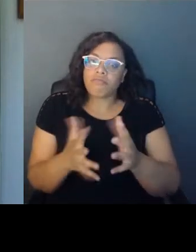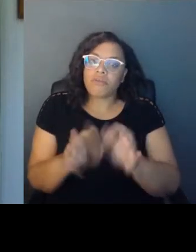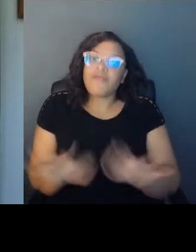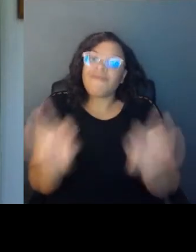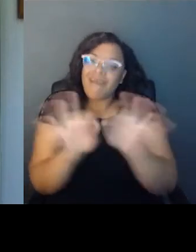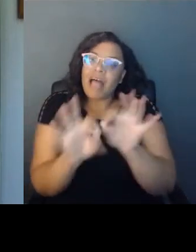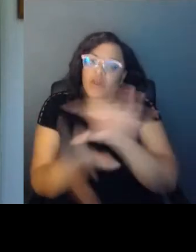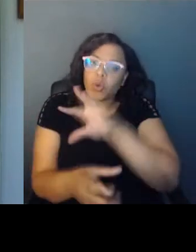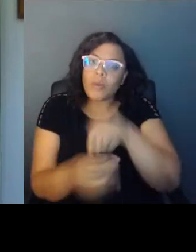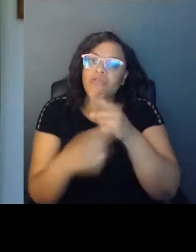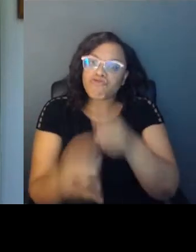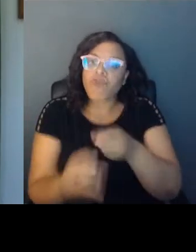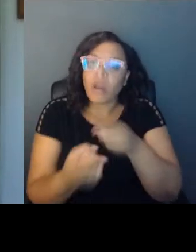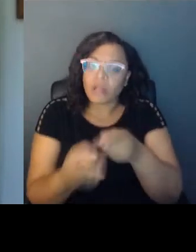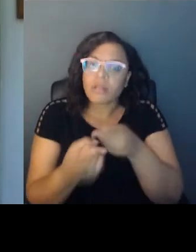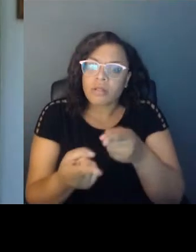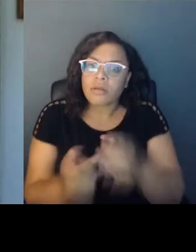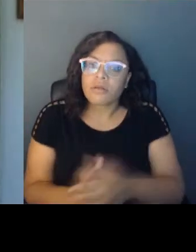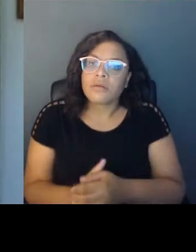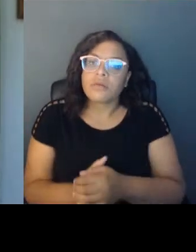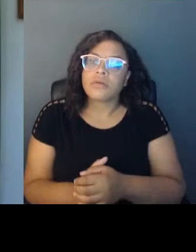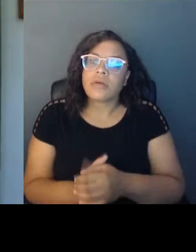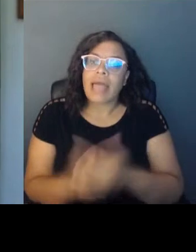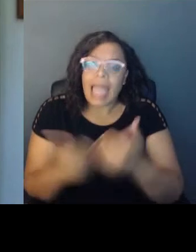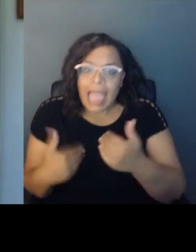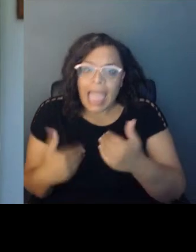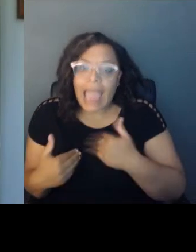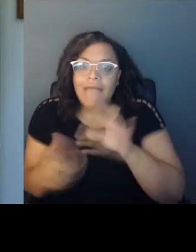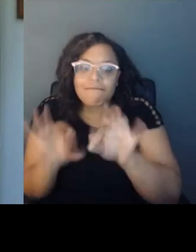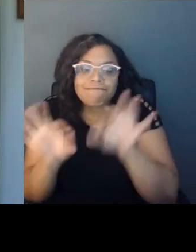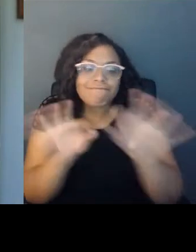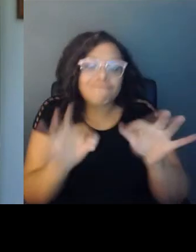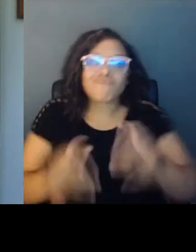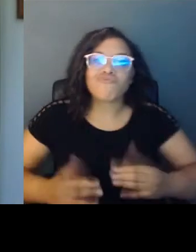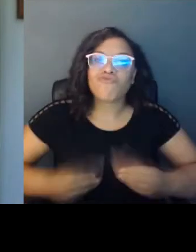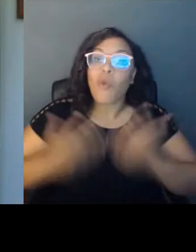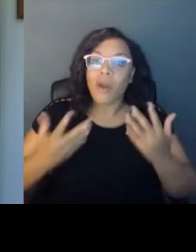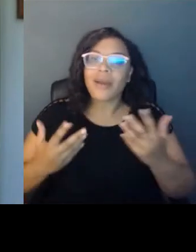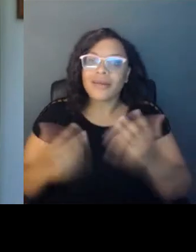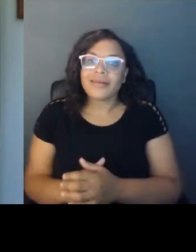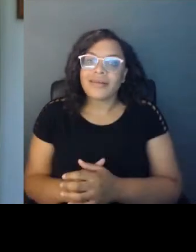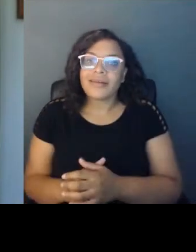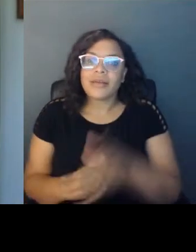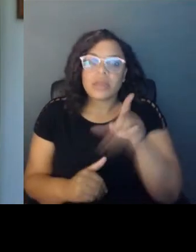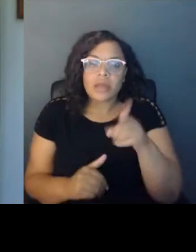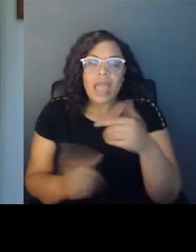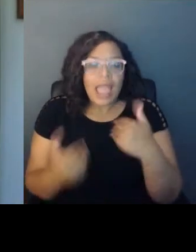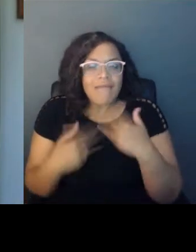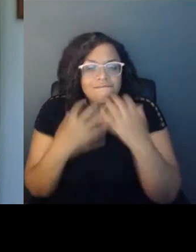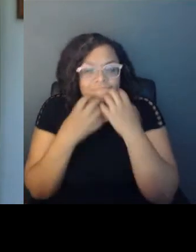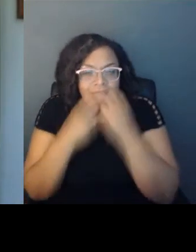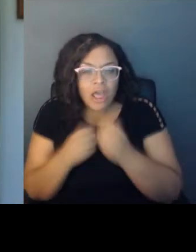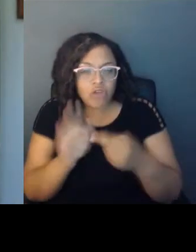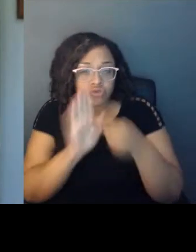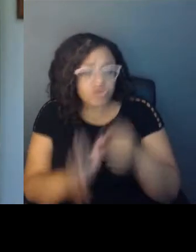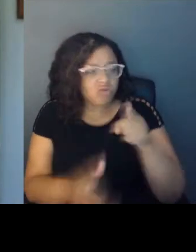foments some joy. There's value in demonstrating that you're not going to give up, you're not going to go down without fighting.